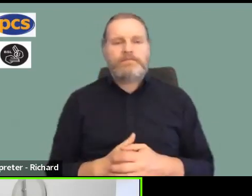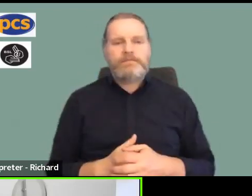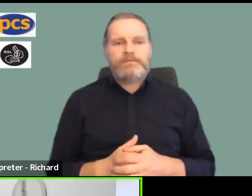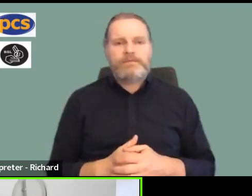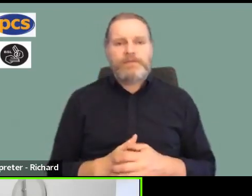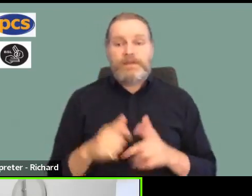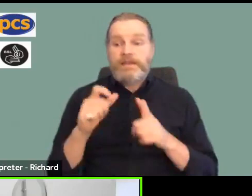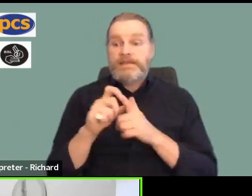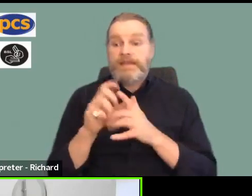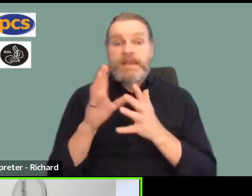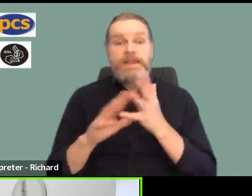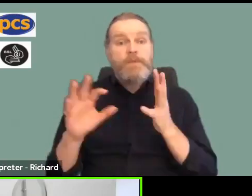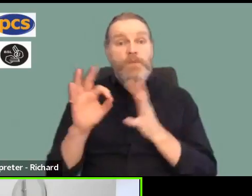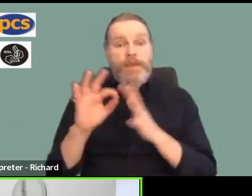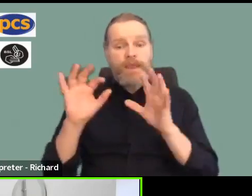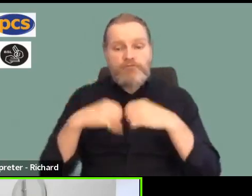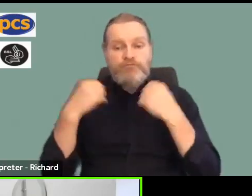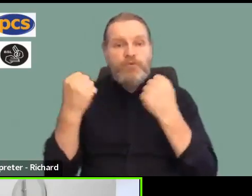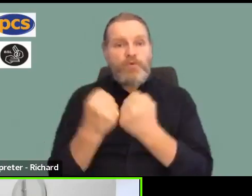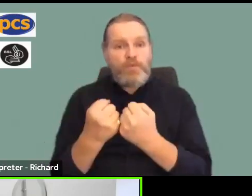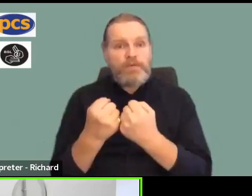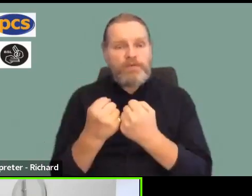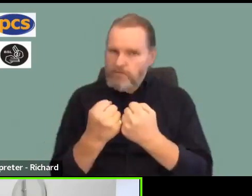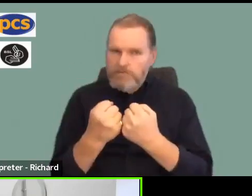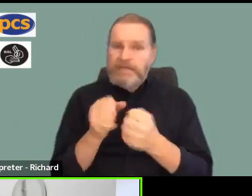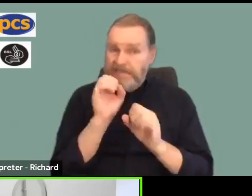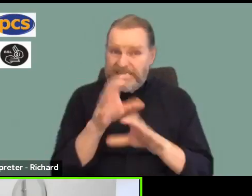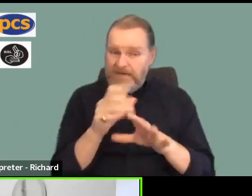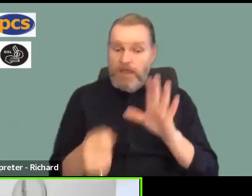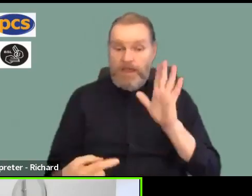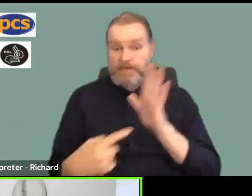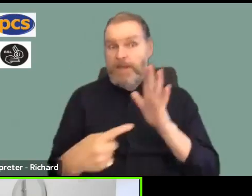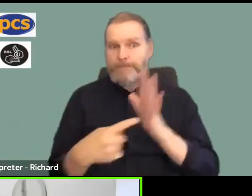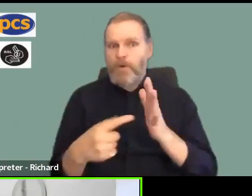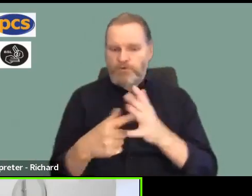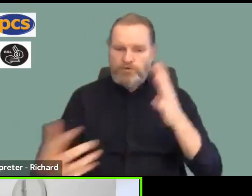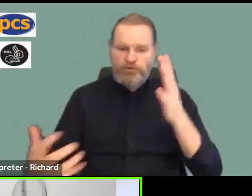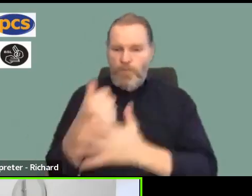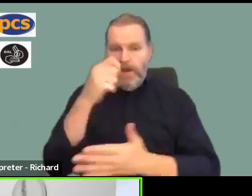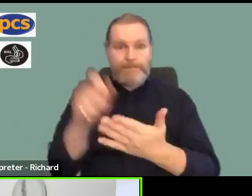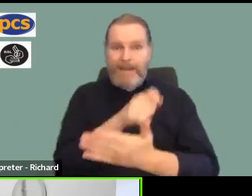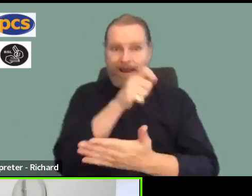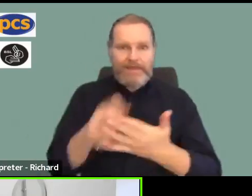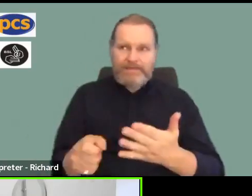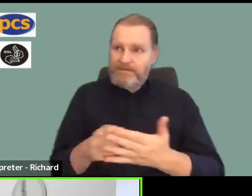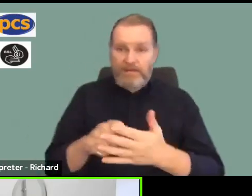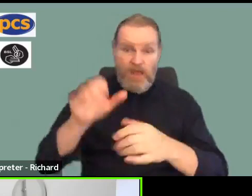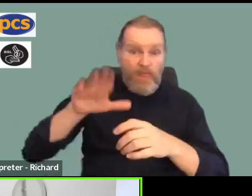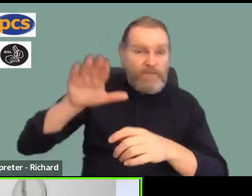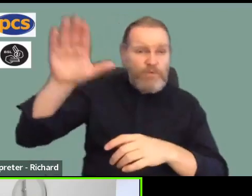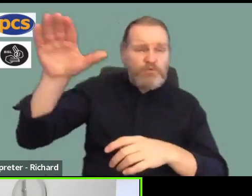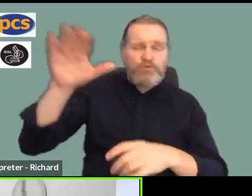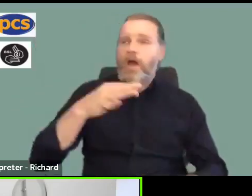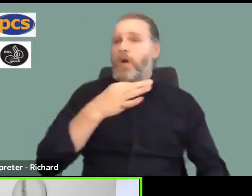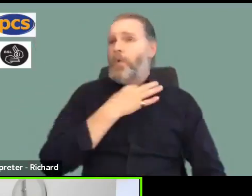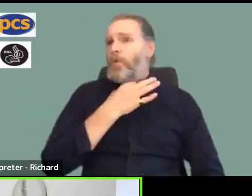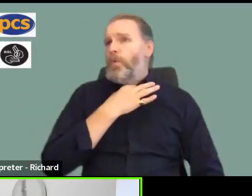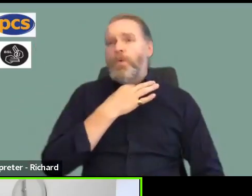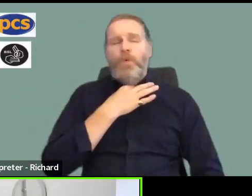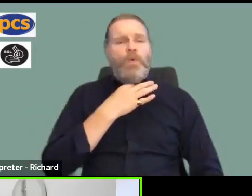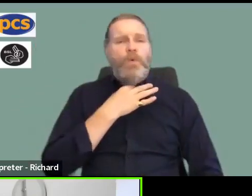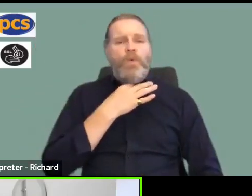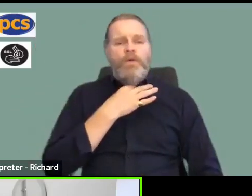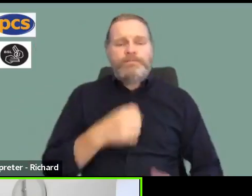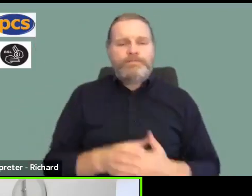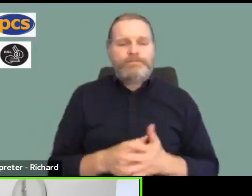DWP group to everyone in the union. It's never been more important to win a ballot with so much at State, but collectively we can do this. From Tracy